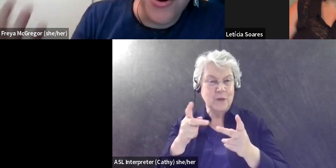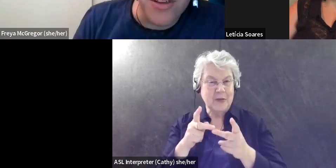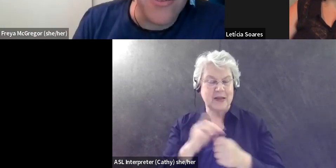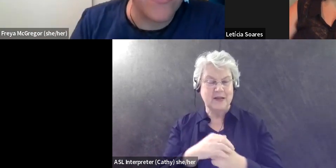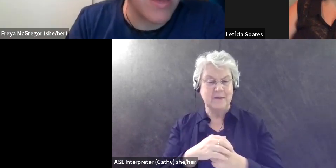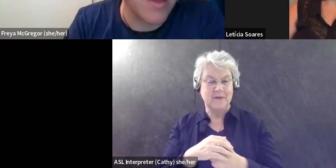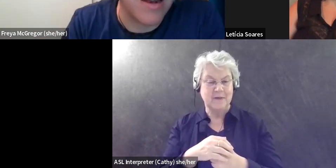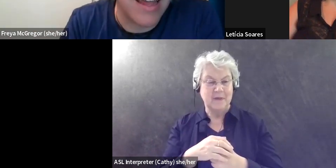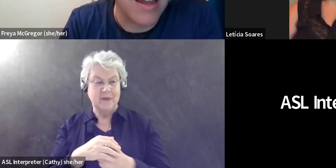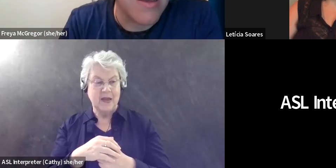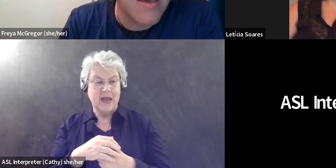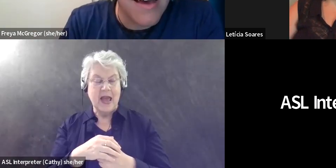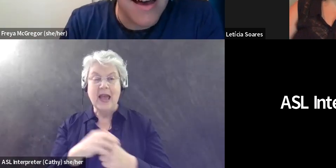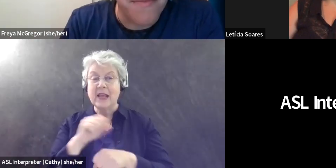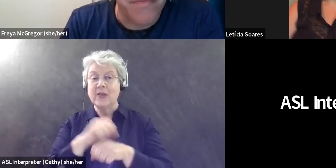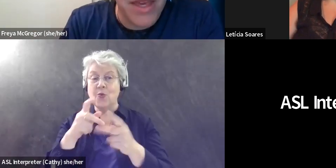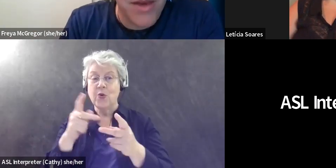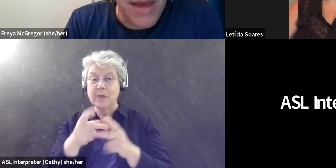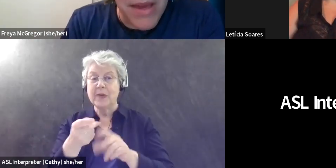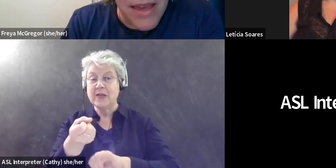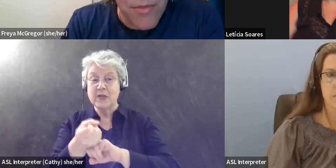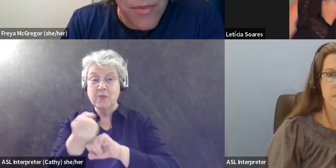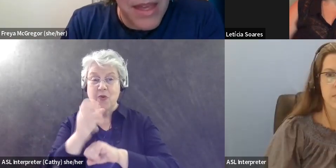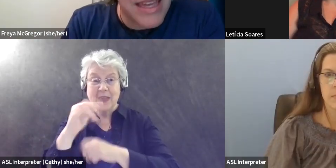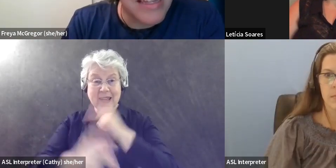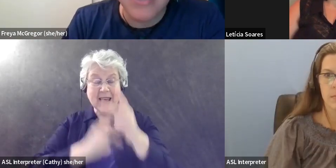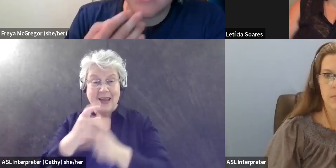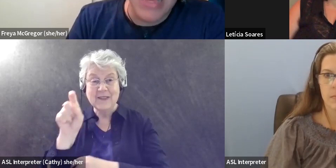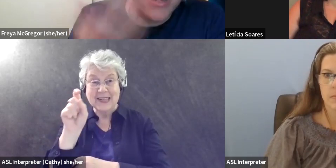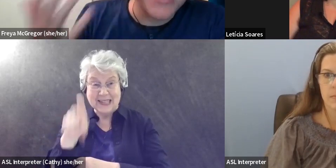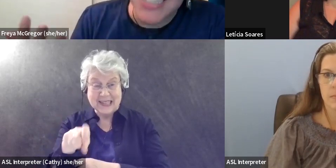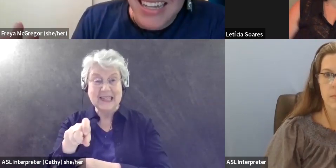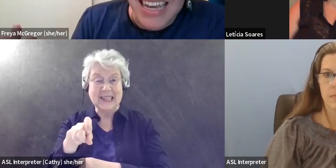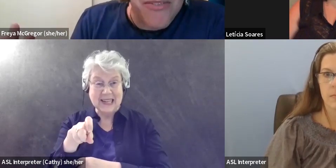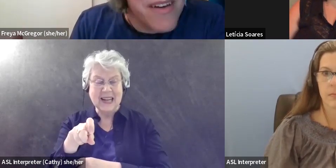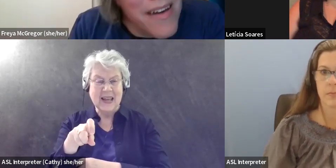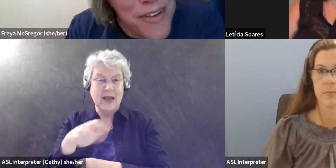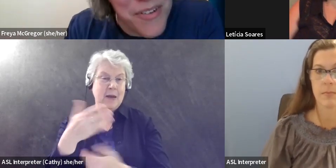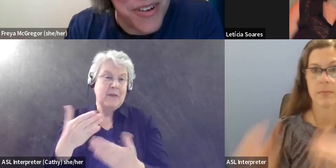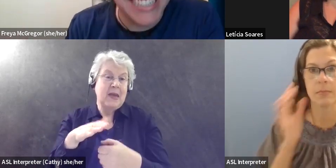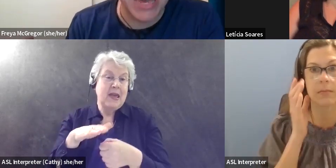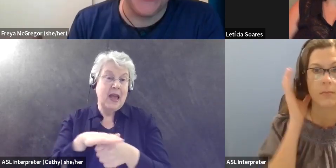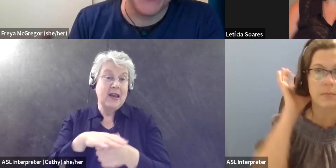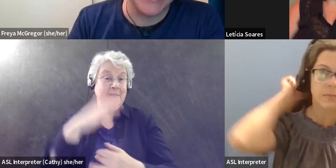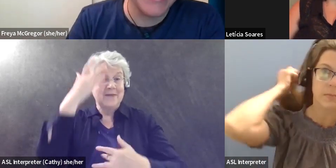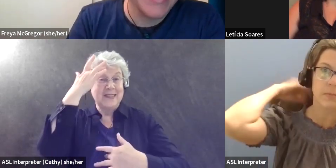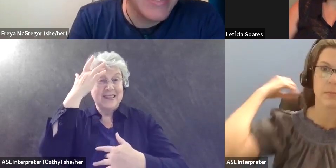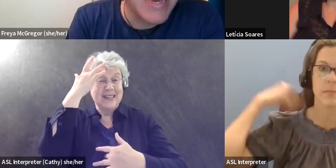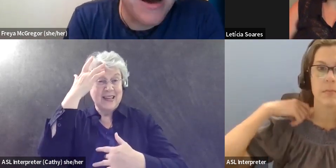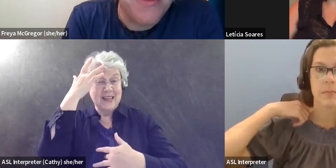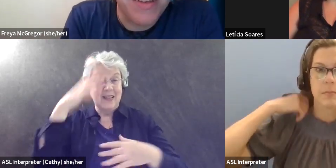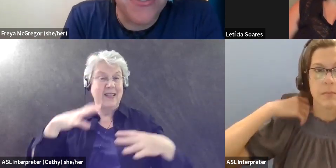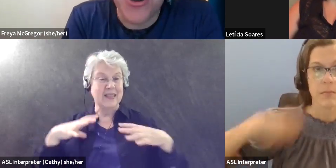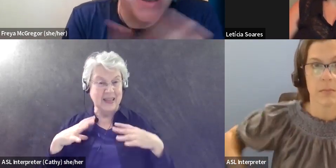being supportive of that kind of need and, um, maybe adequate sick leave, for example. And,